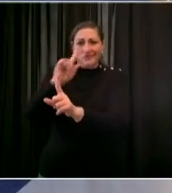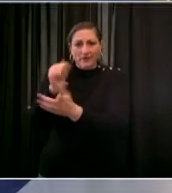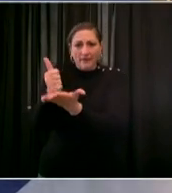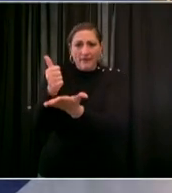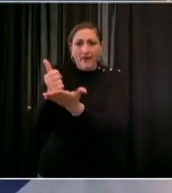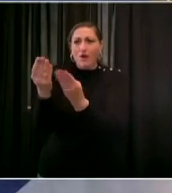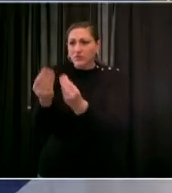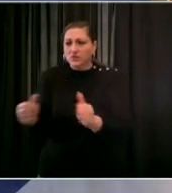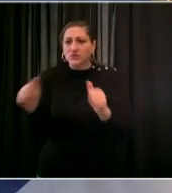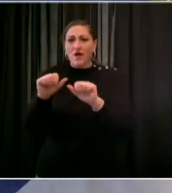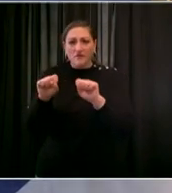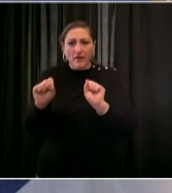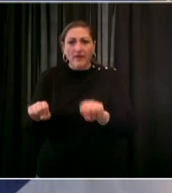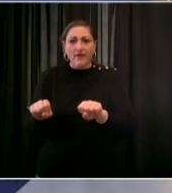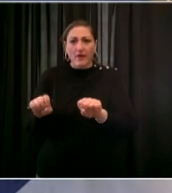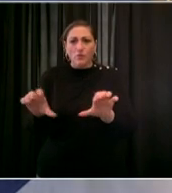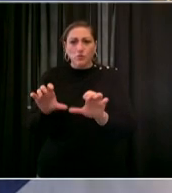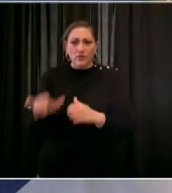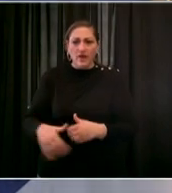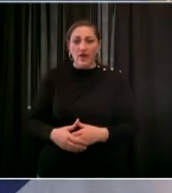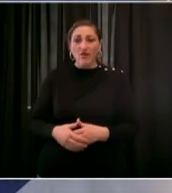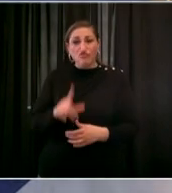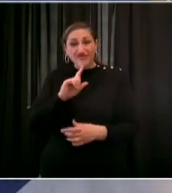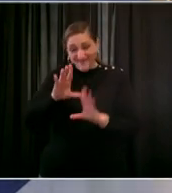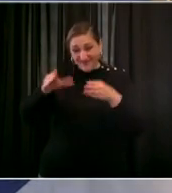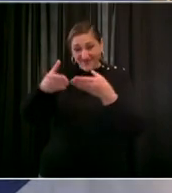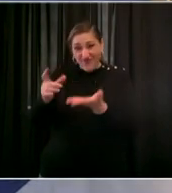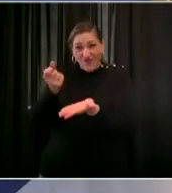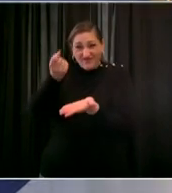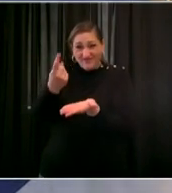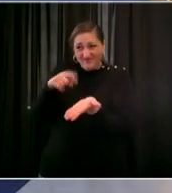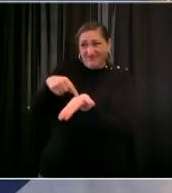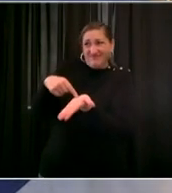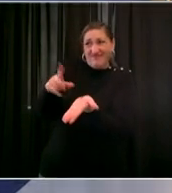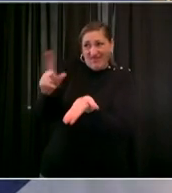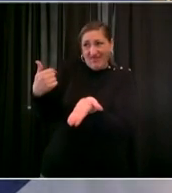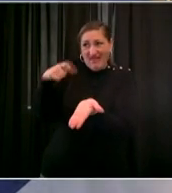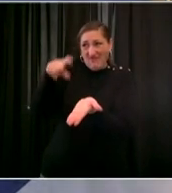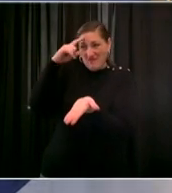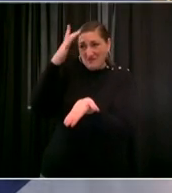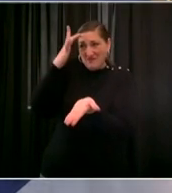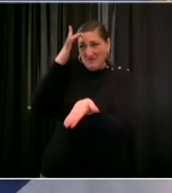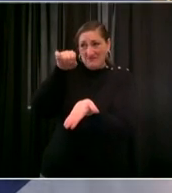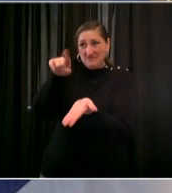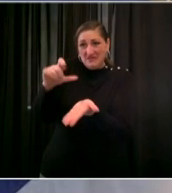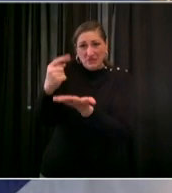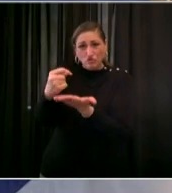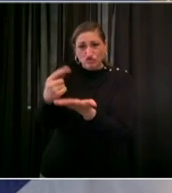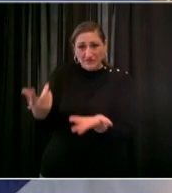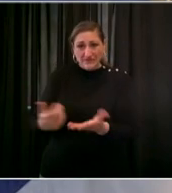who are clearly in need of treatment we already have the authority to do so we must use it